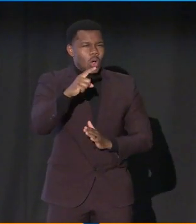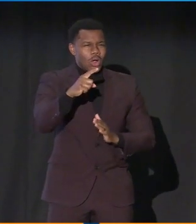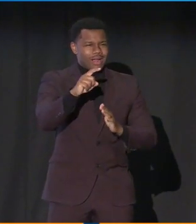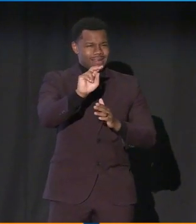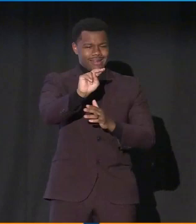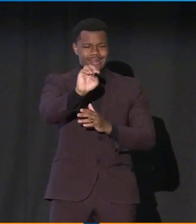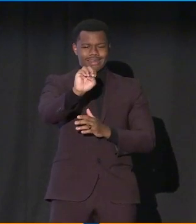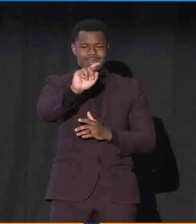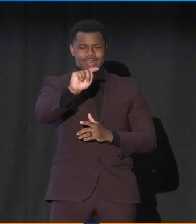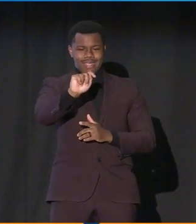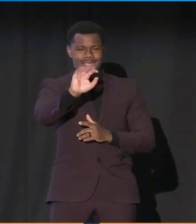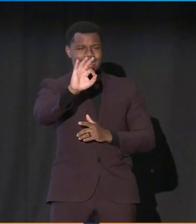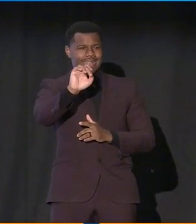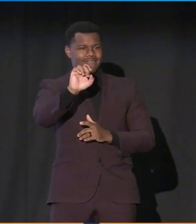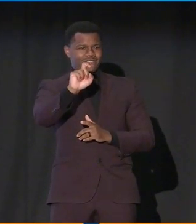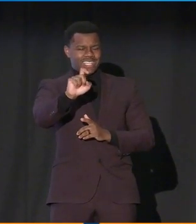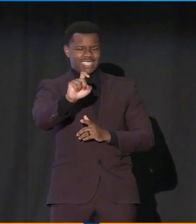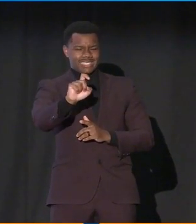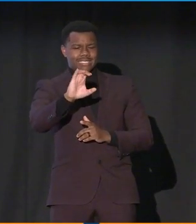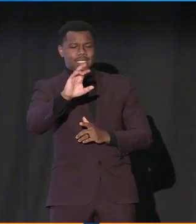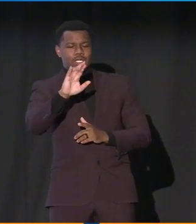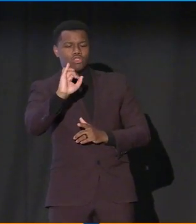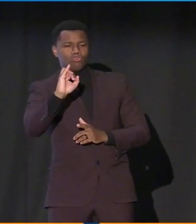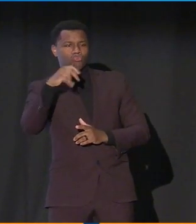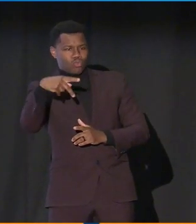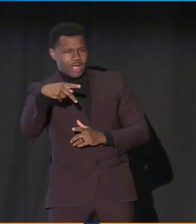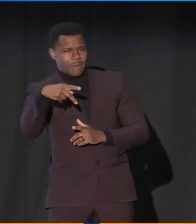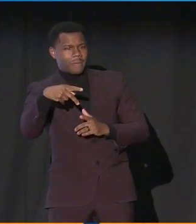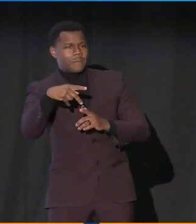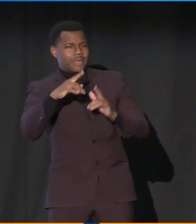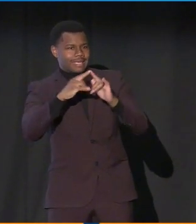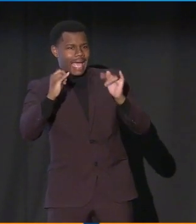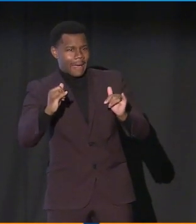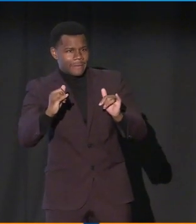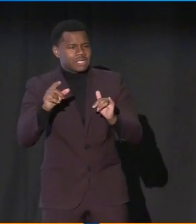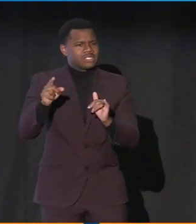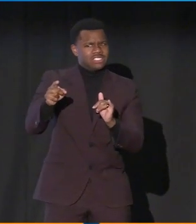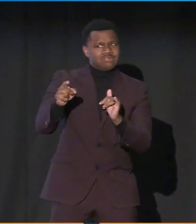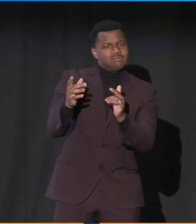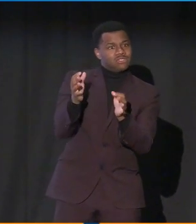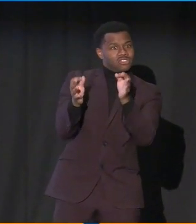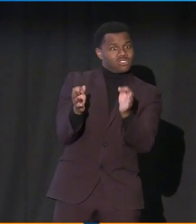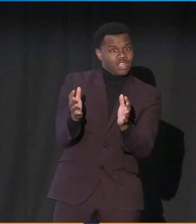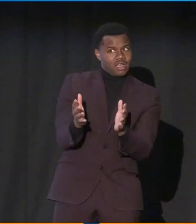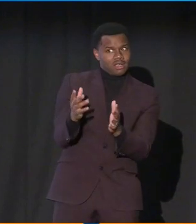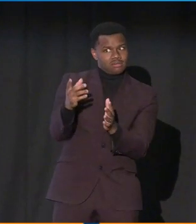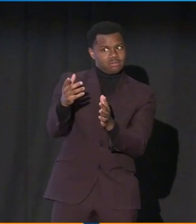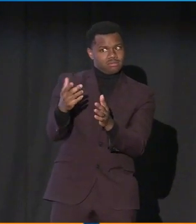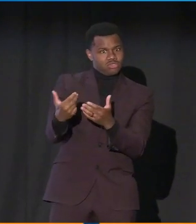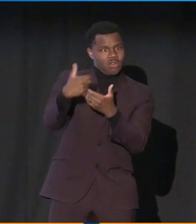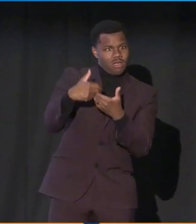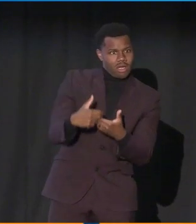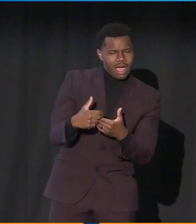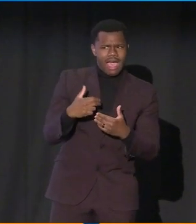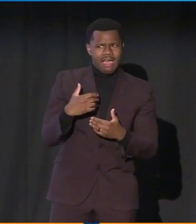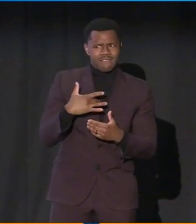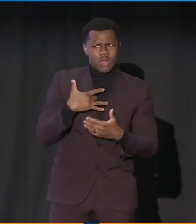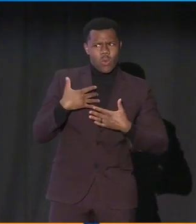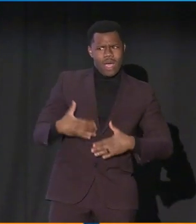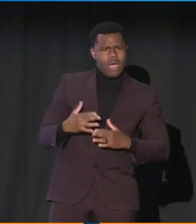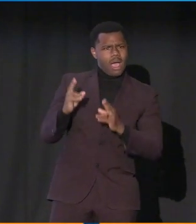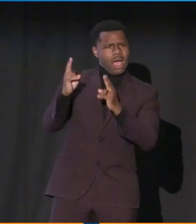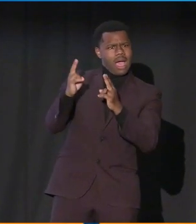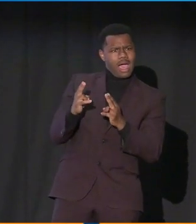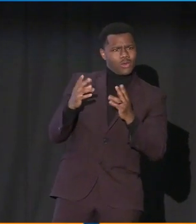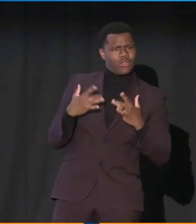And she came on board as a judge, which was a huge honor and a thrill to me and so many people with disabilities. And let me tell you